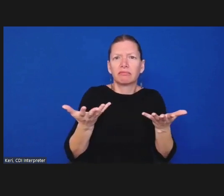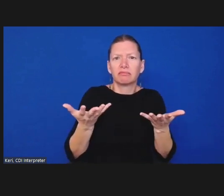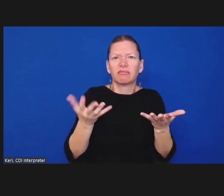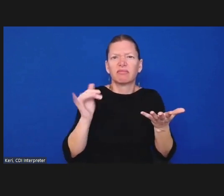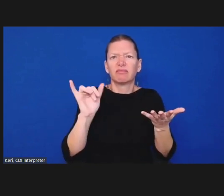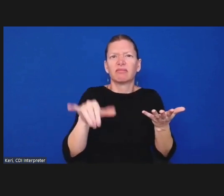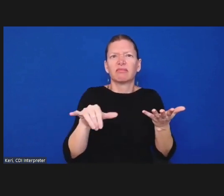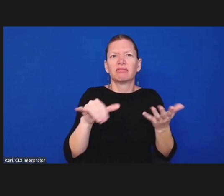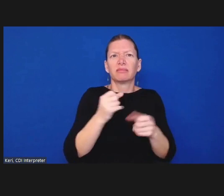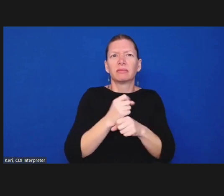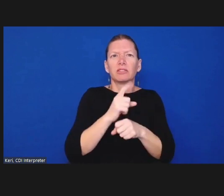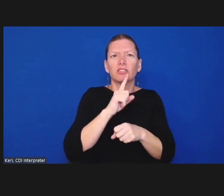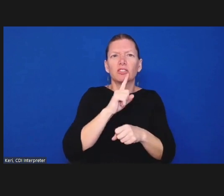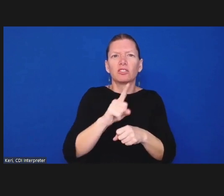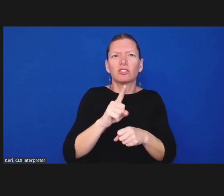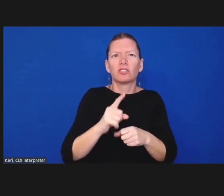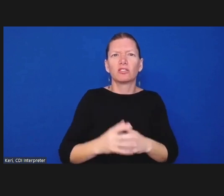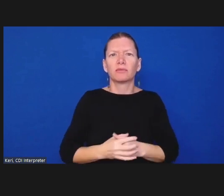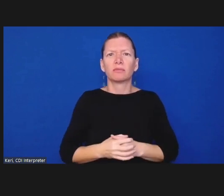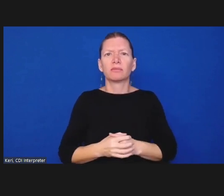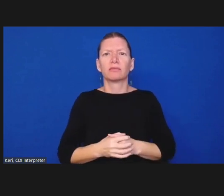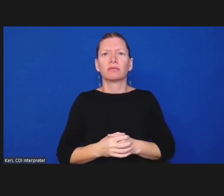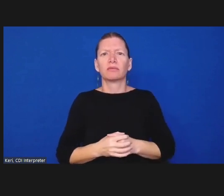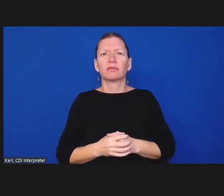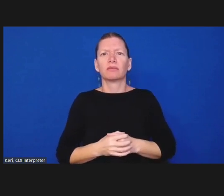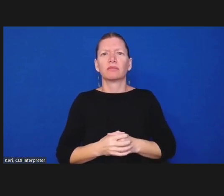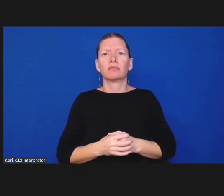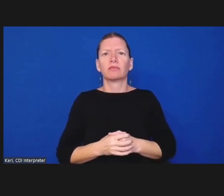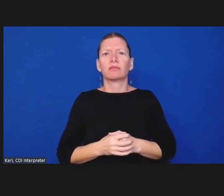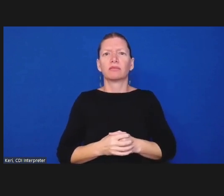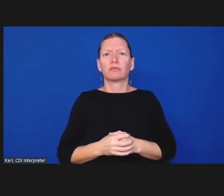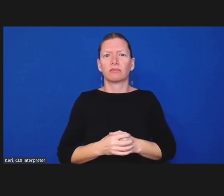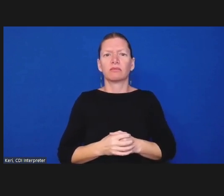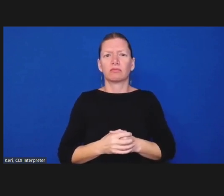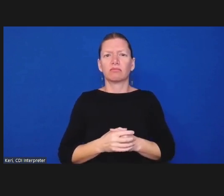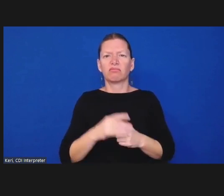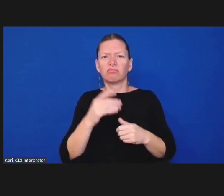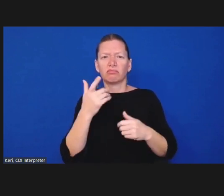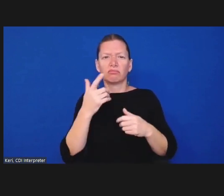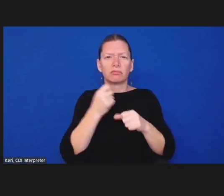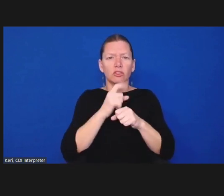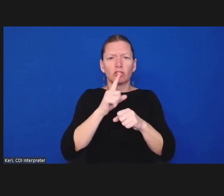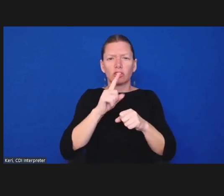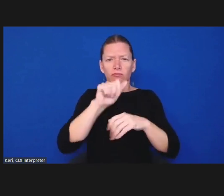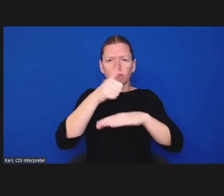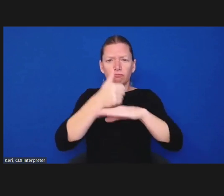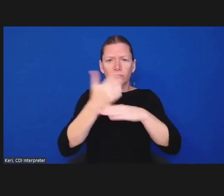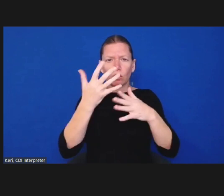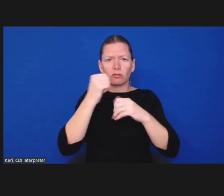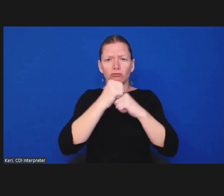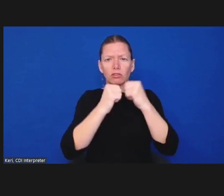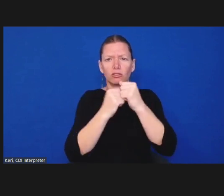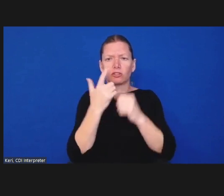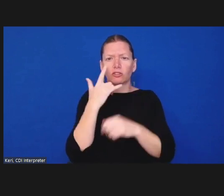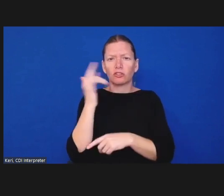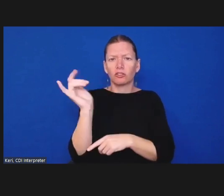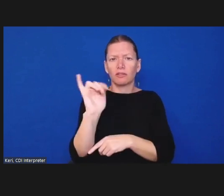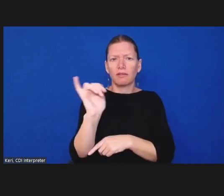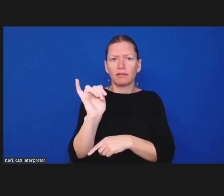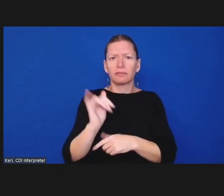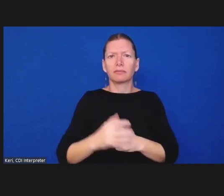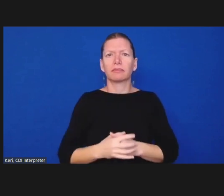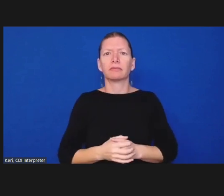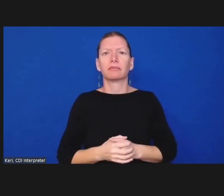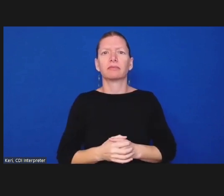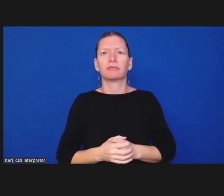most immediately there are lots of other things around community engagement and stakeholder support that are also really important but those are more about